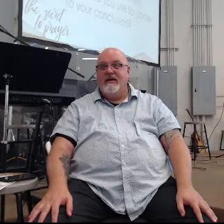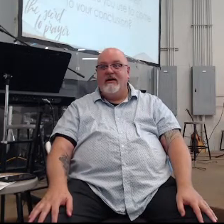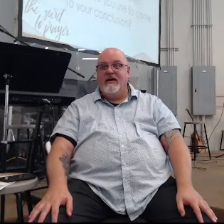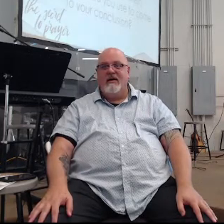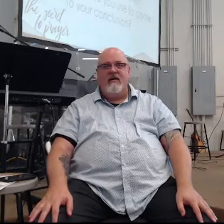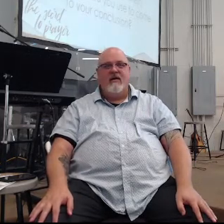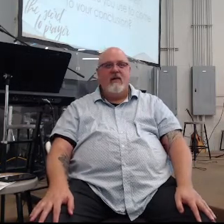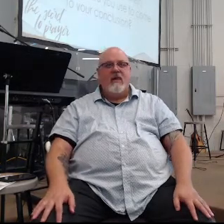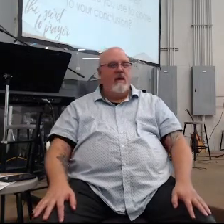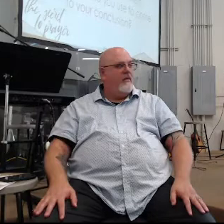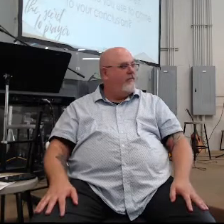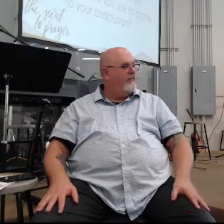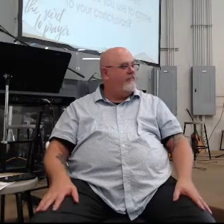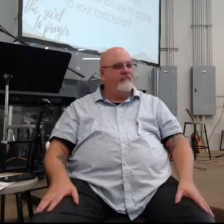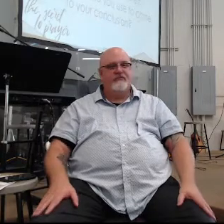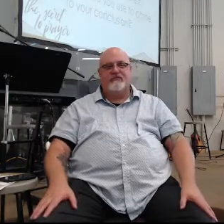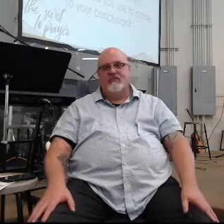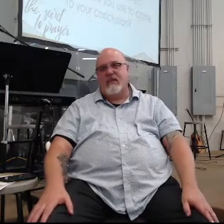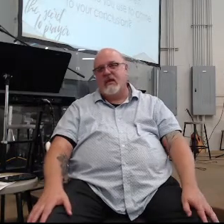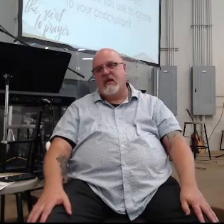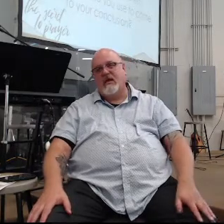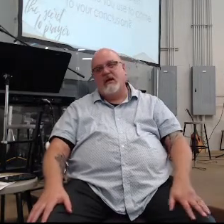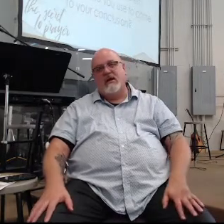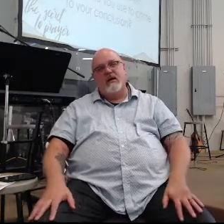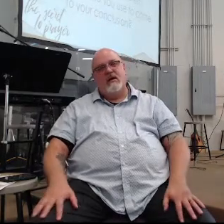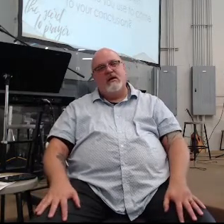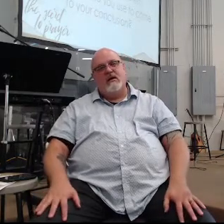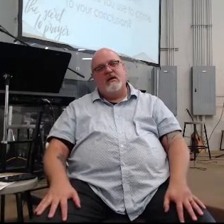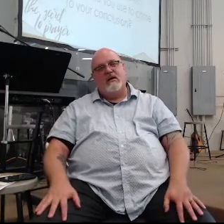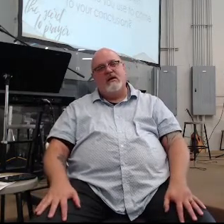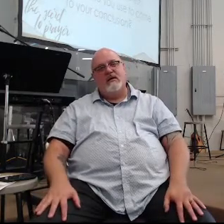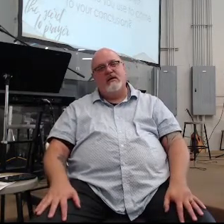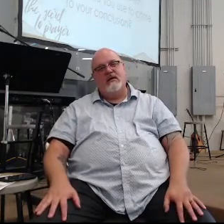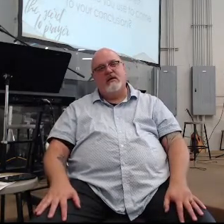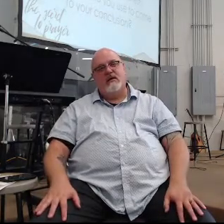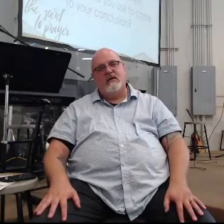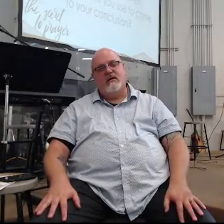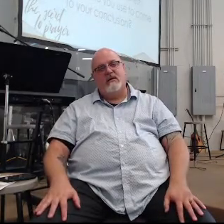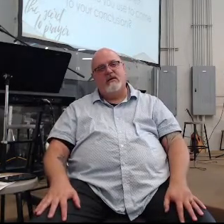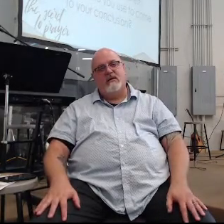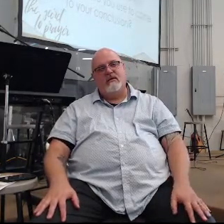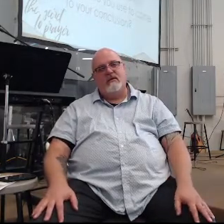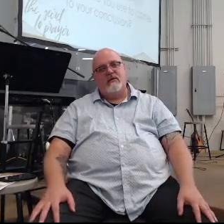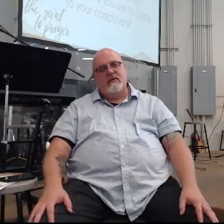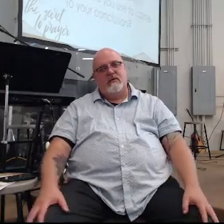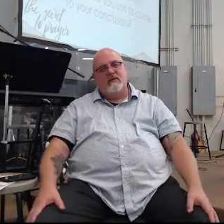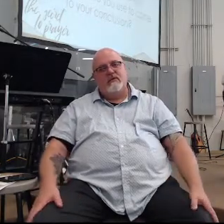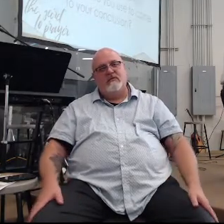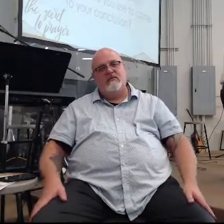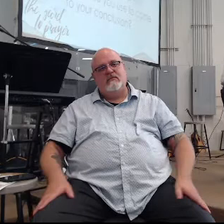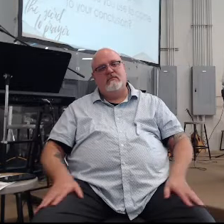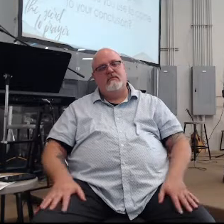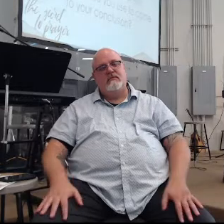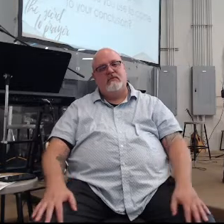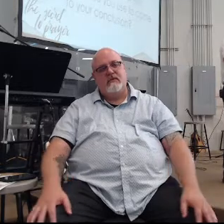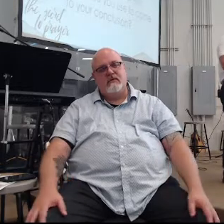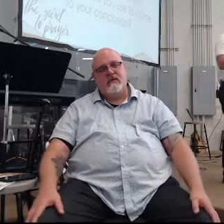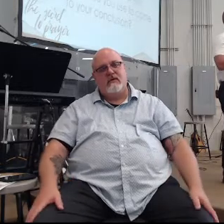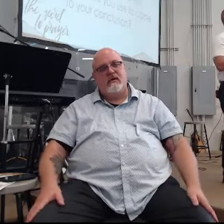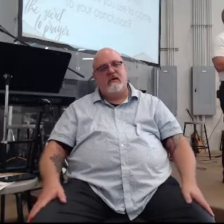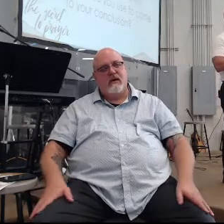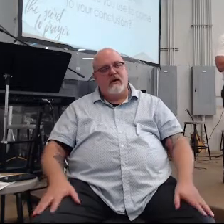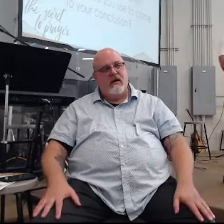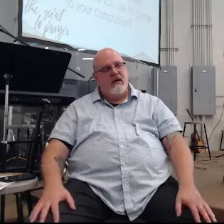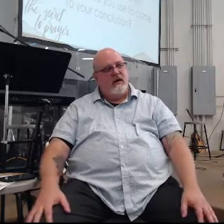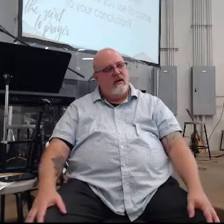okay so I'm not going to ask you to raise your hand and say how many of are struggling and how many of are stagnant and how many of you are strong in